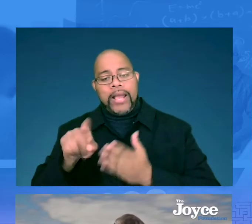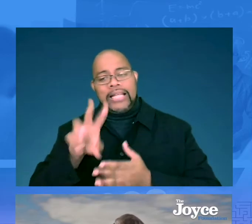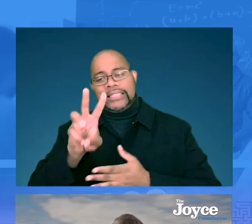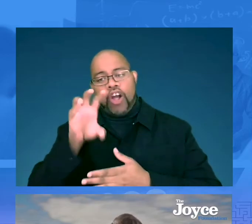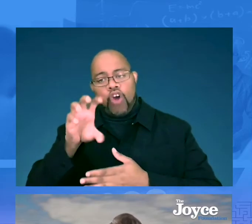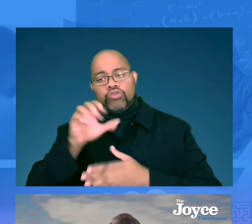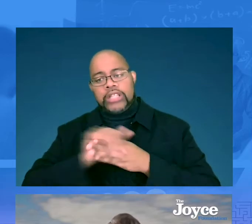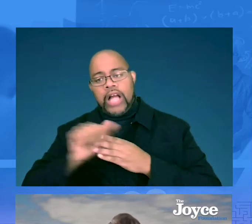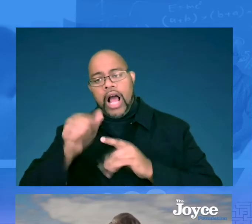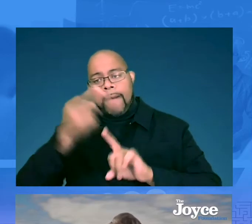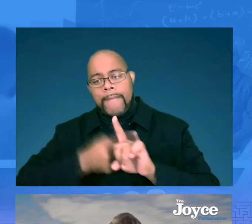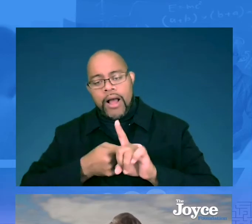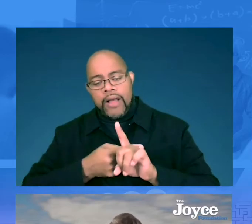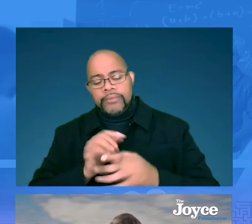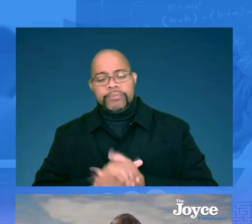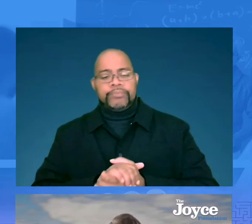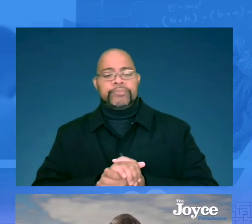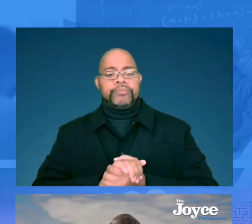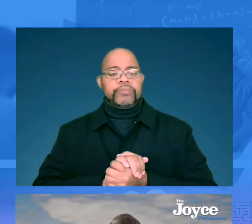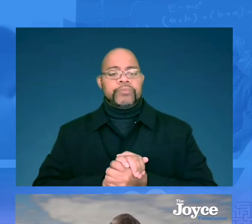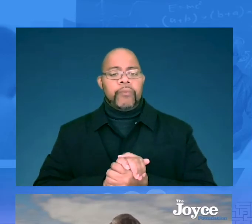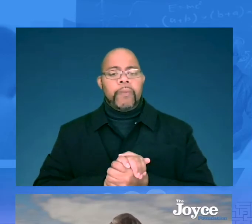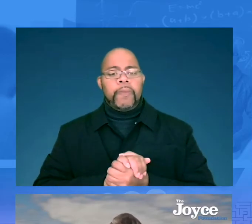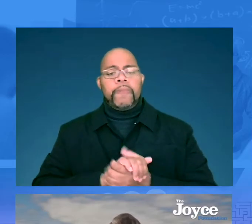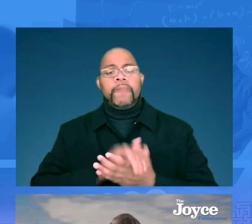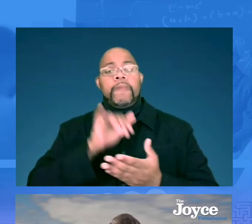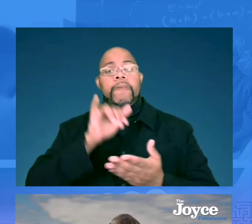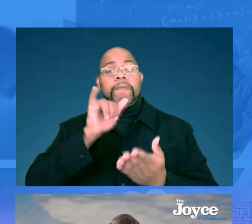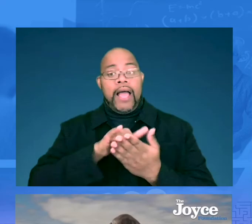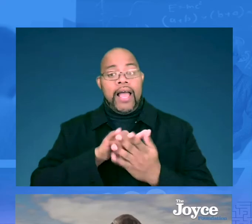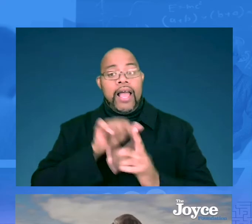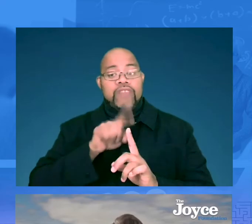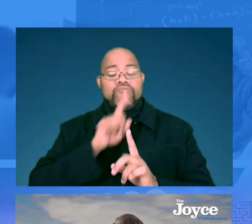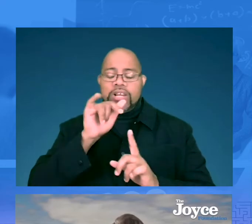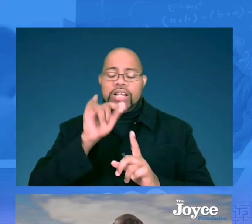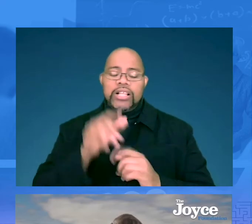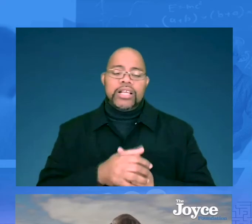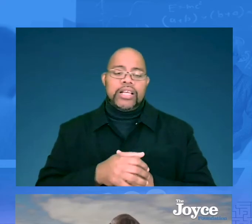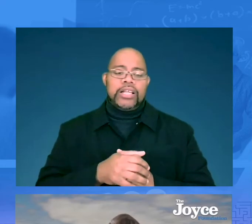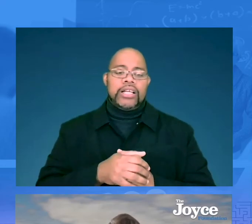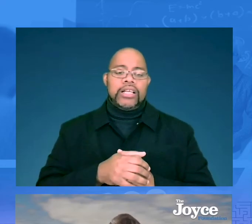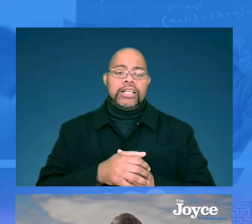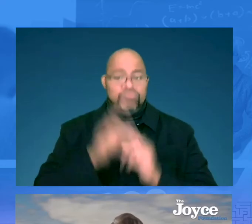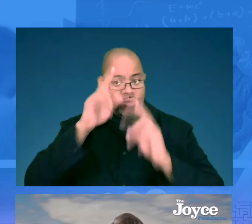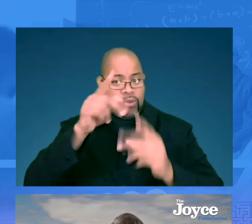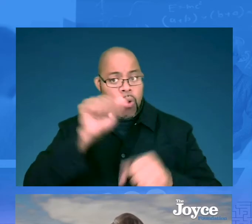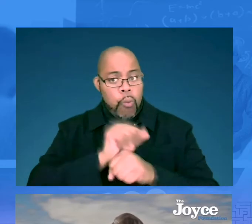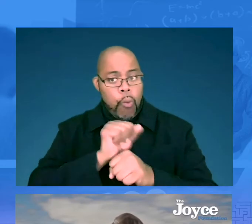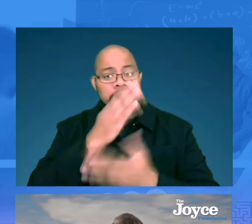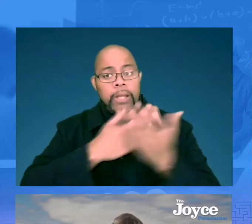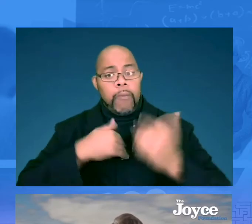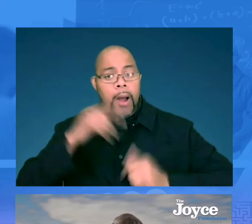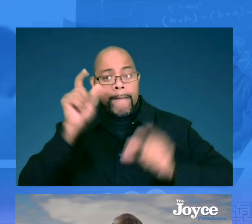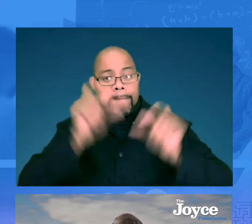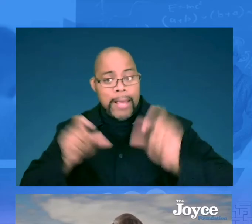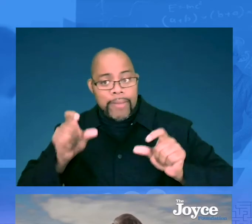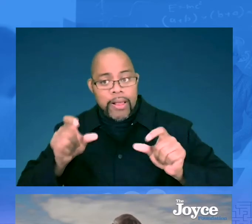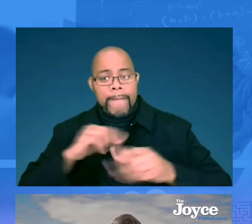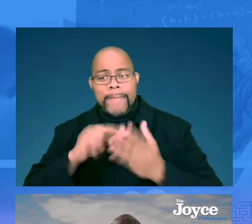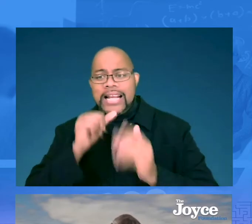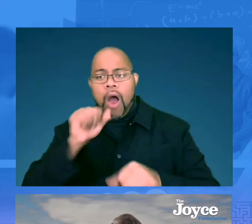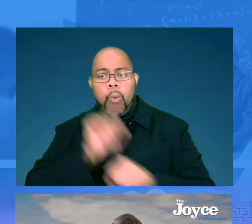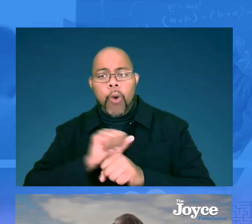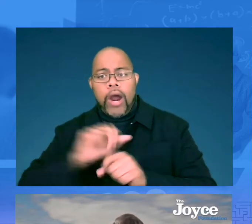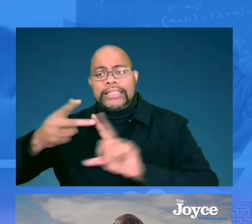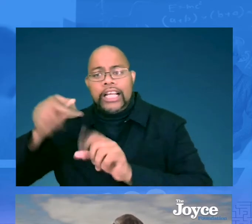a month or we pay them $600 a month, which really does honor their work. And for